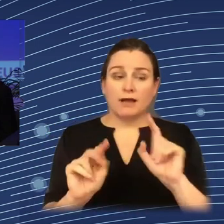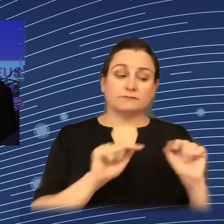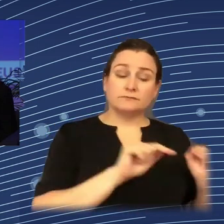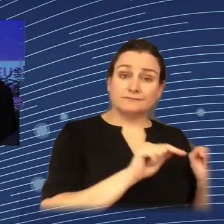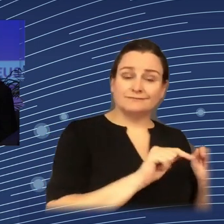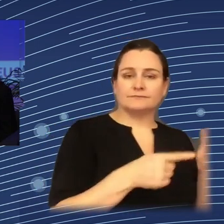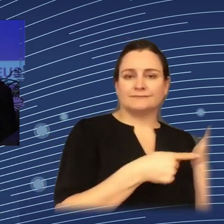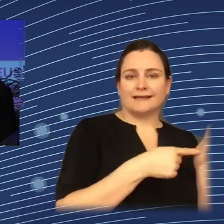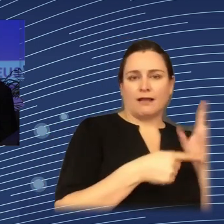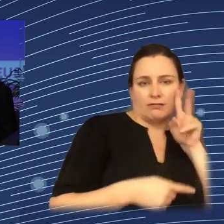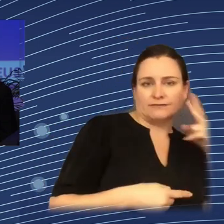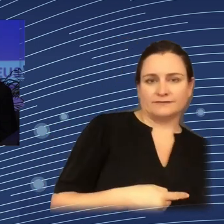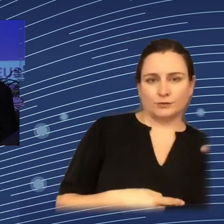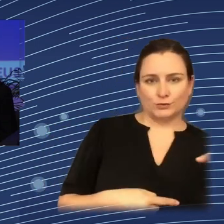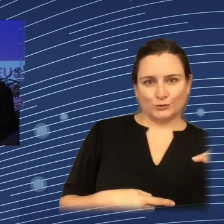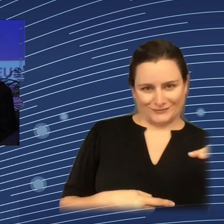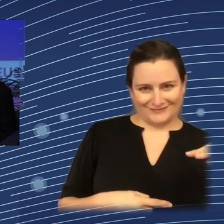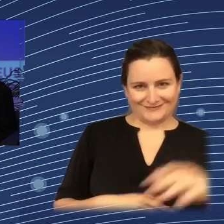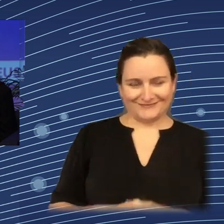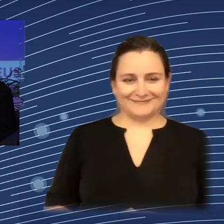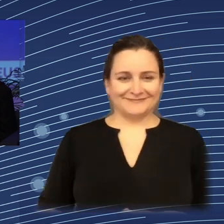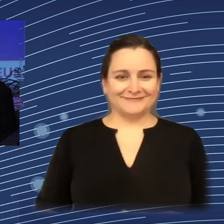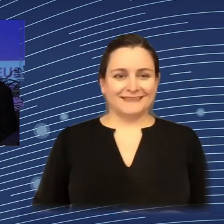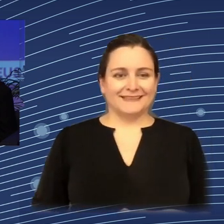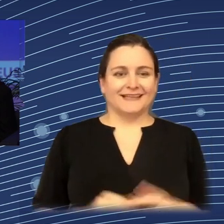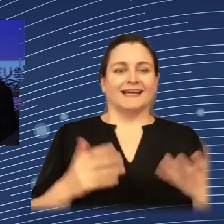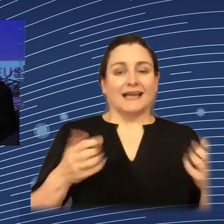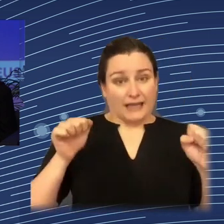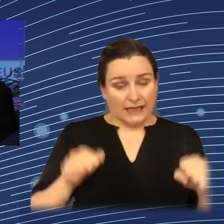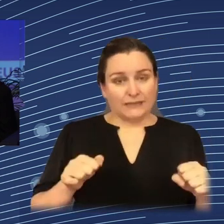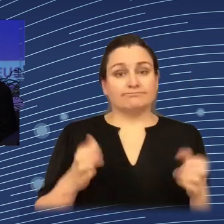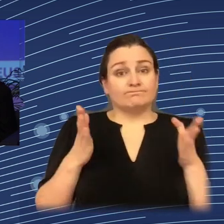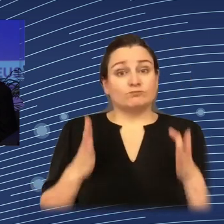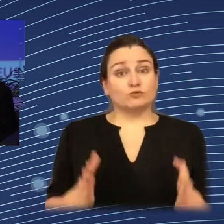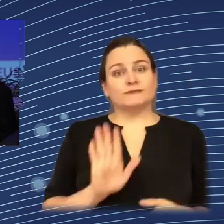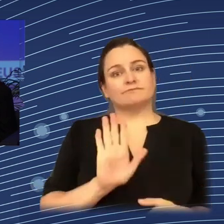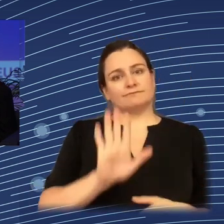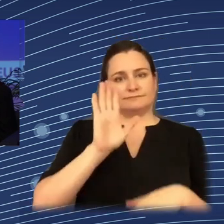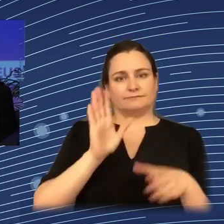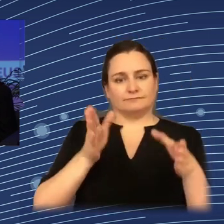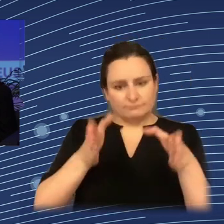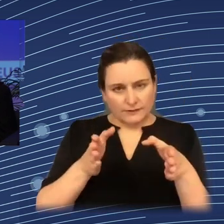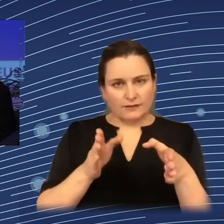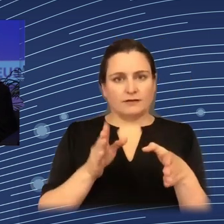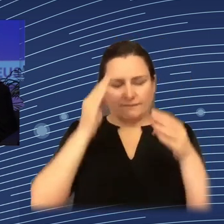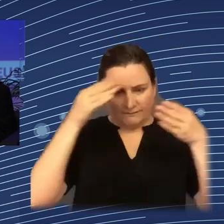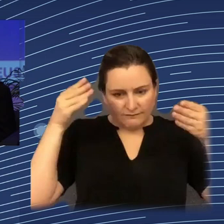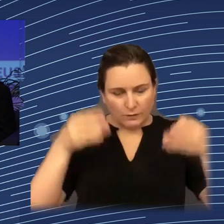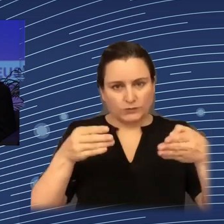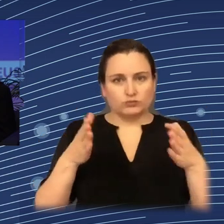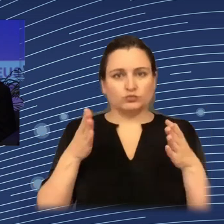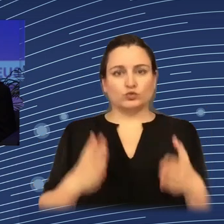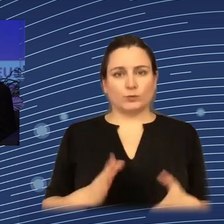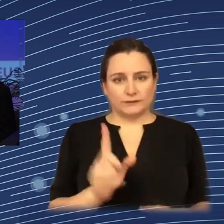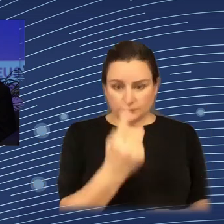And it can also help us put the perspective of humans at the center, really trying to start in the resolution